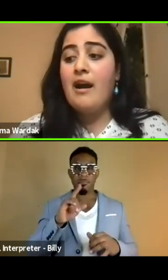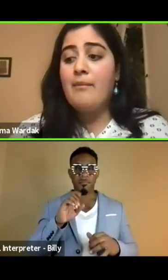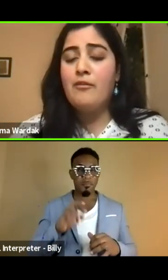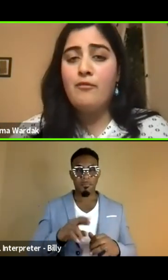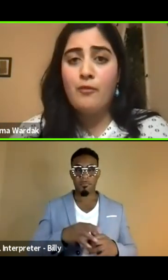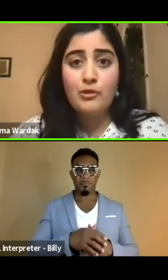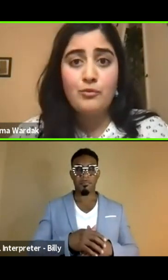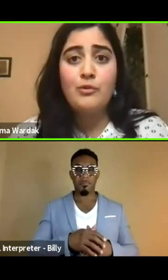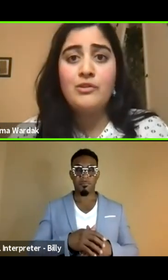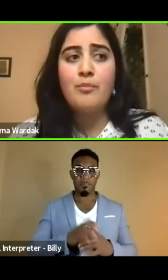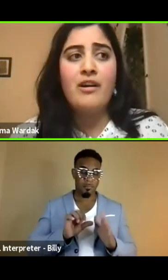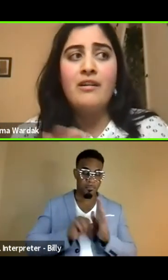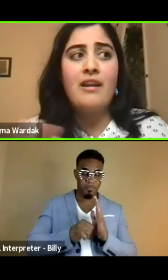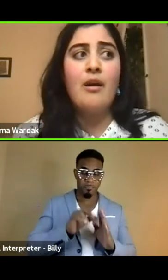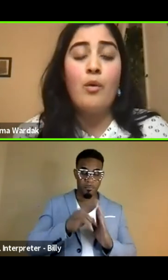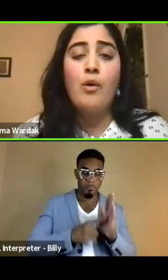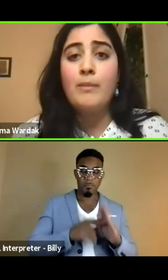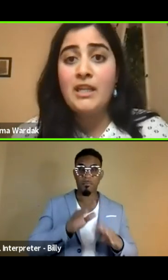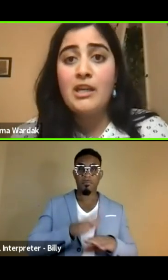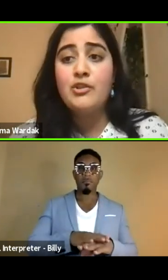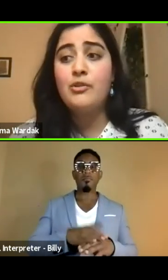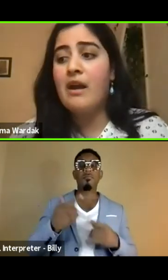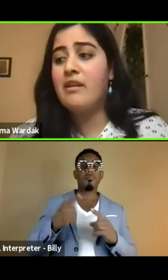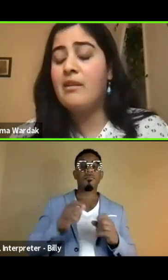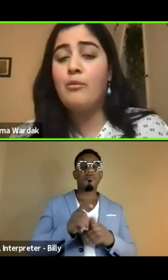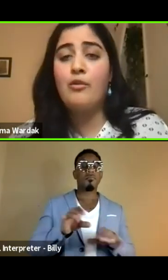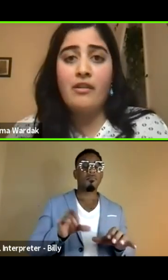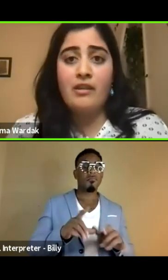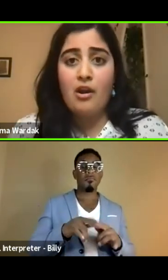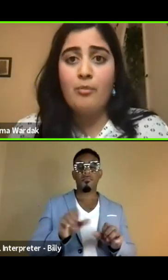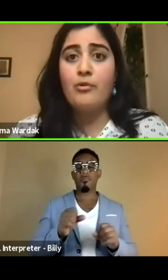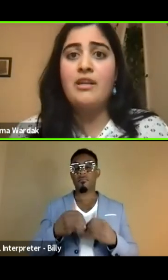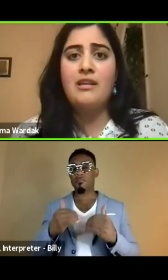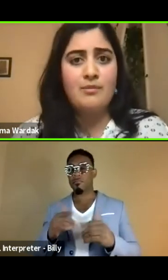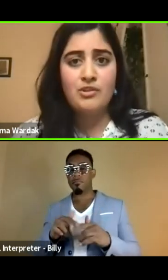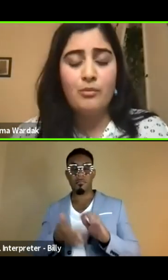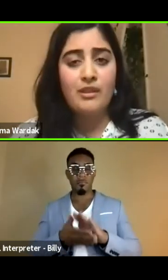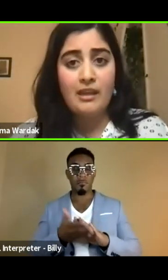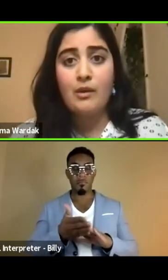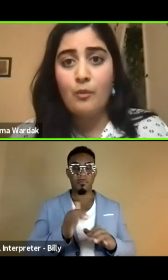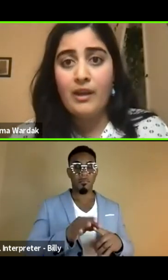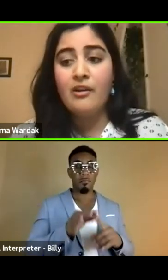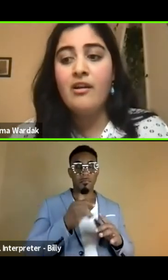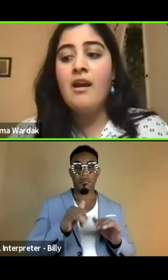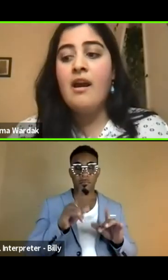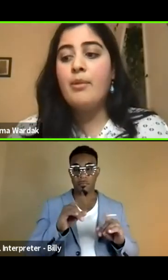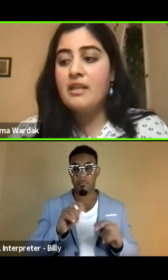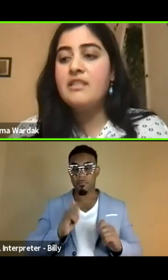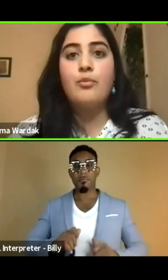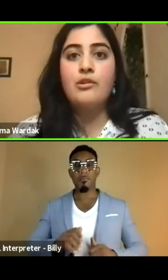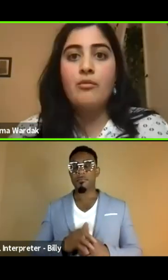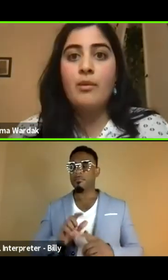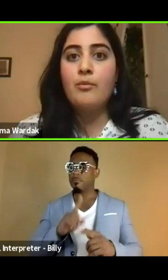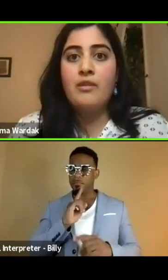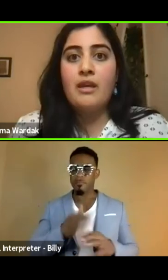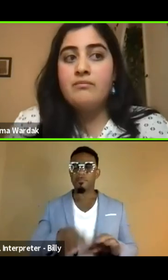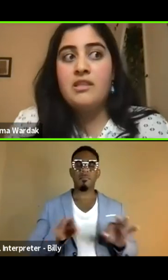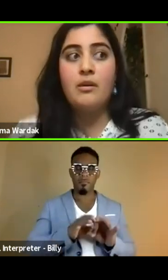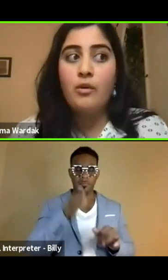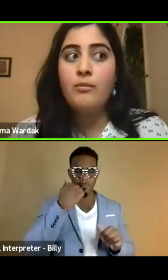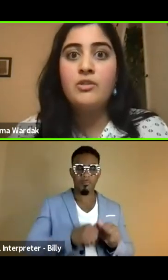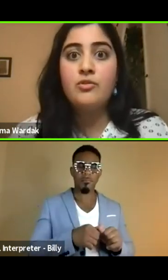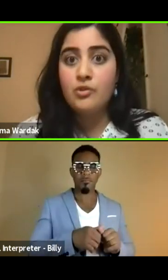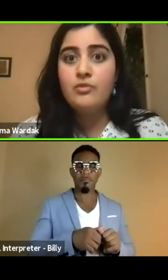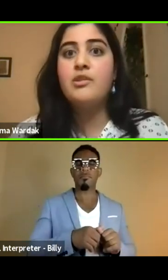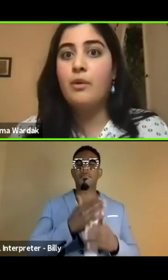um, enforce rules upon what women can do, how they can move, how they can operate and especially what they can wear. But it is important to remember that